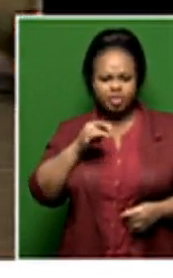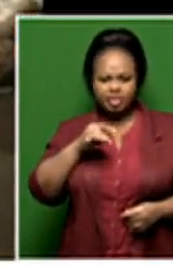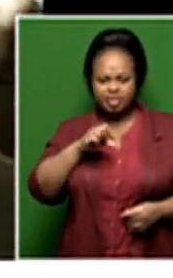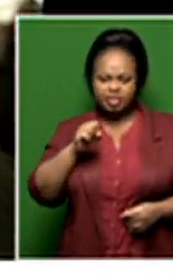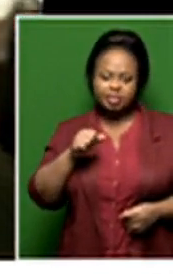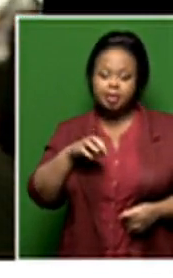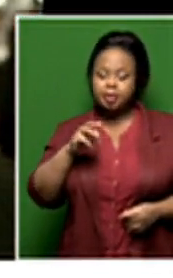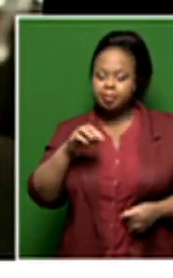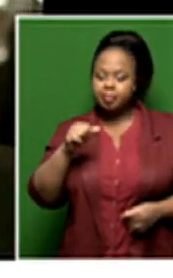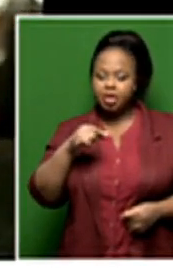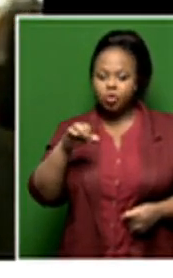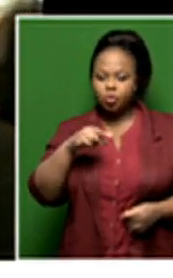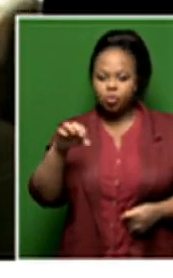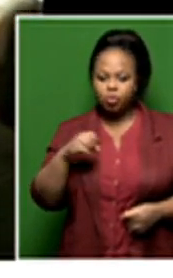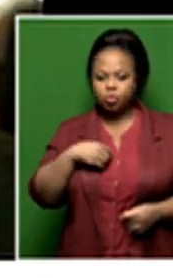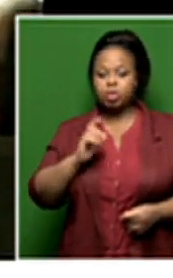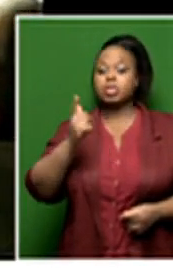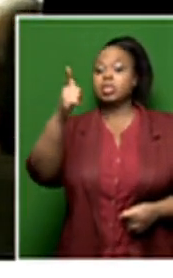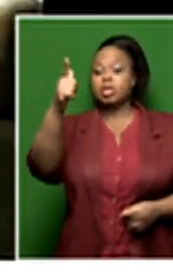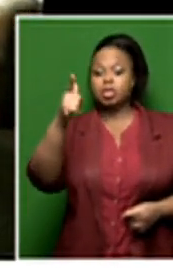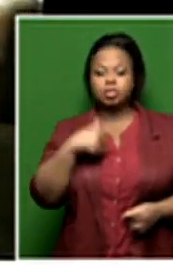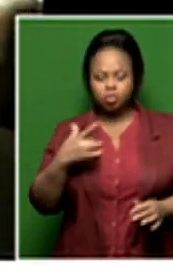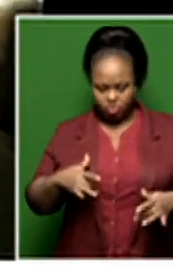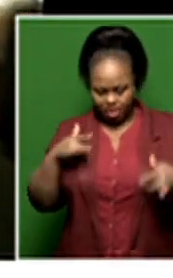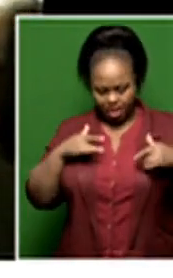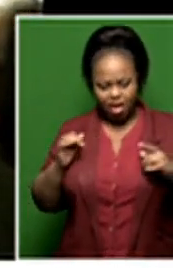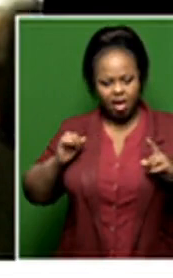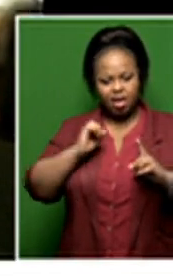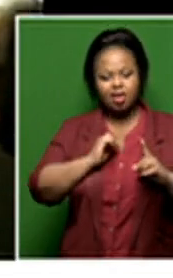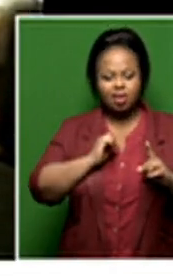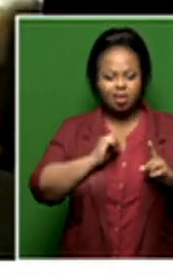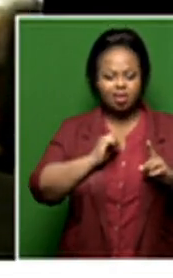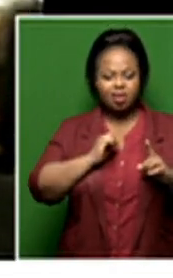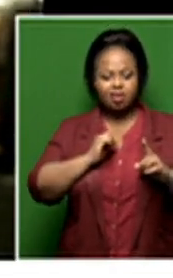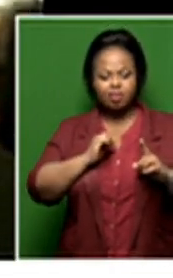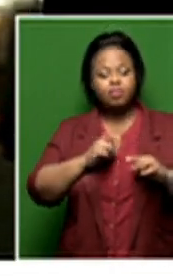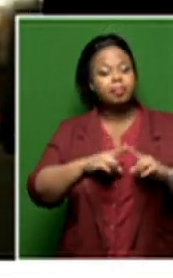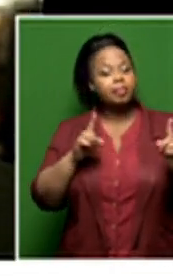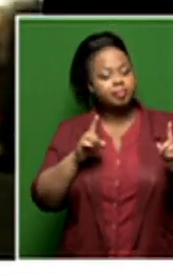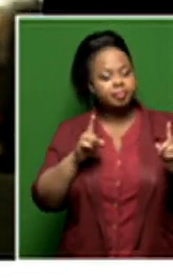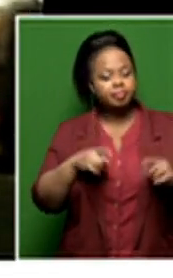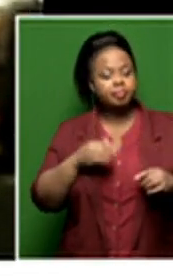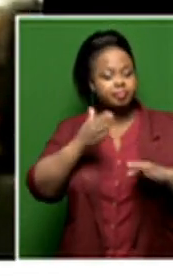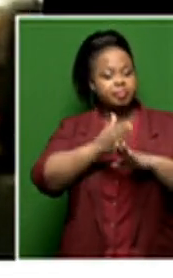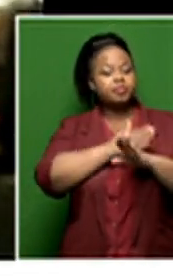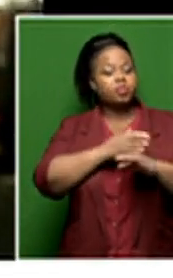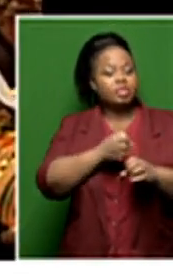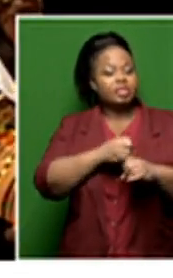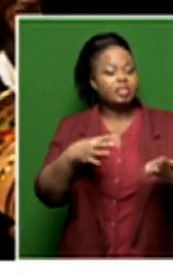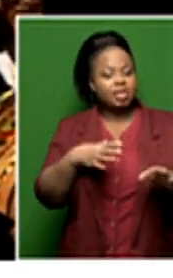way later in his compositional life. But when he started with